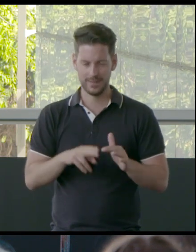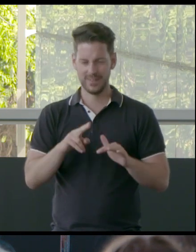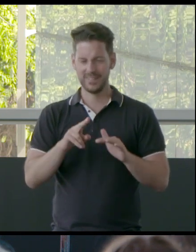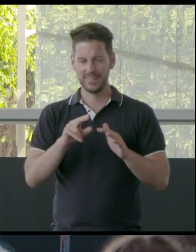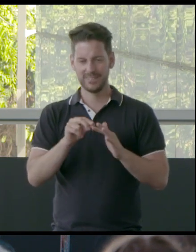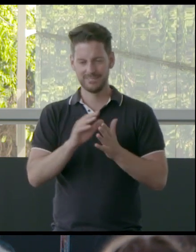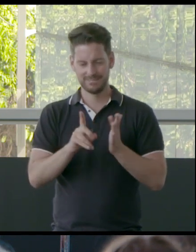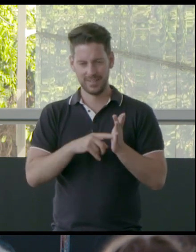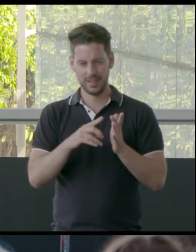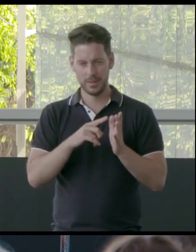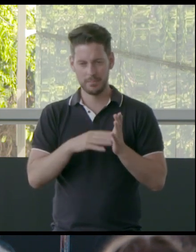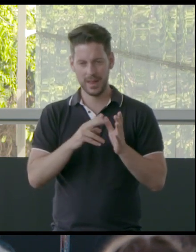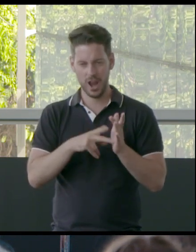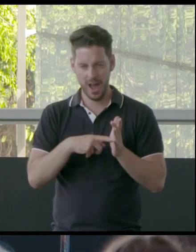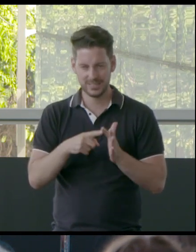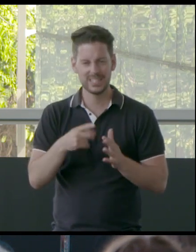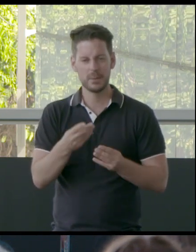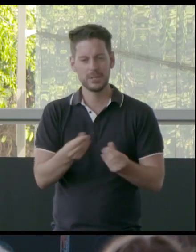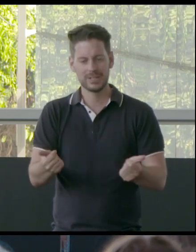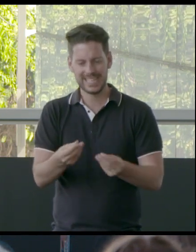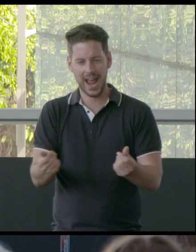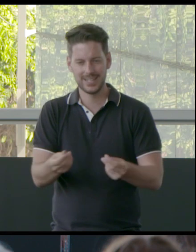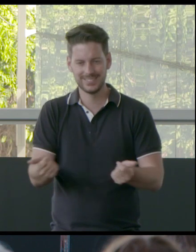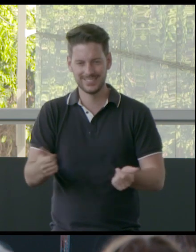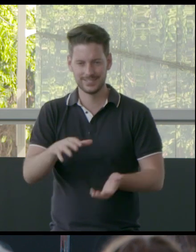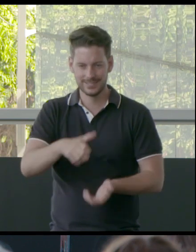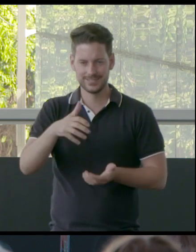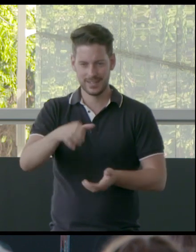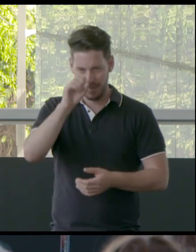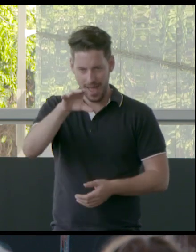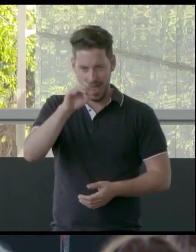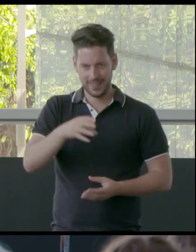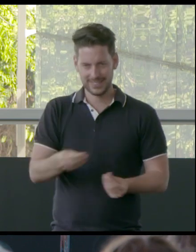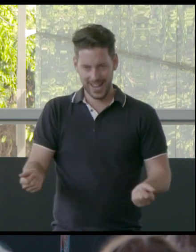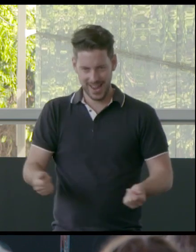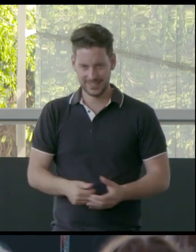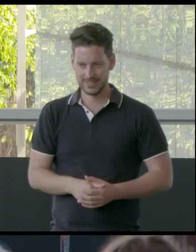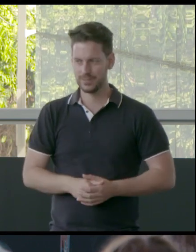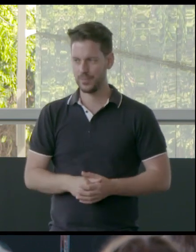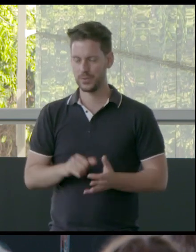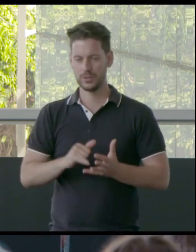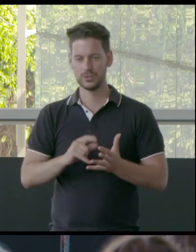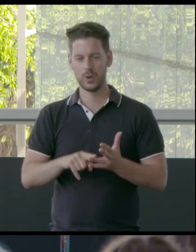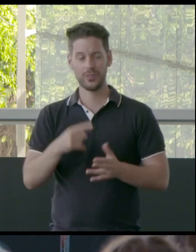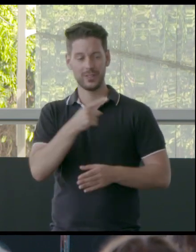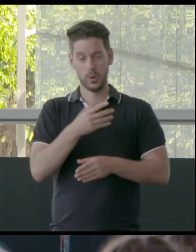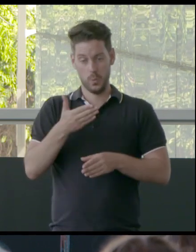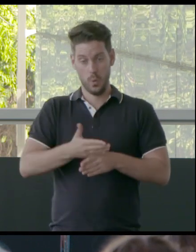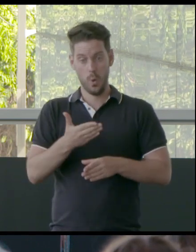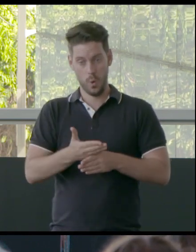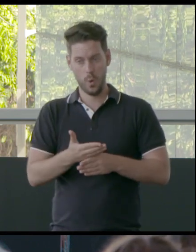yeah, mineral sands, basically. So actually, this work was prompted by,